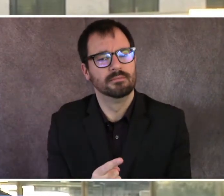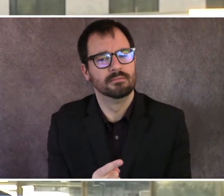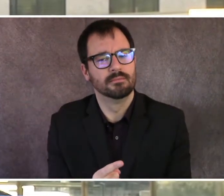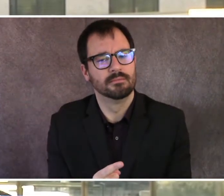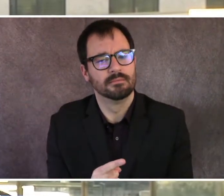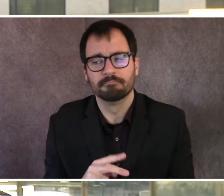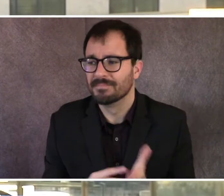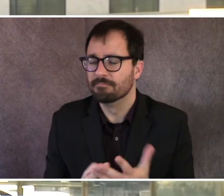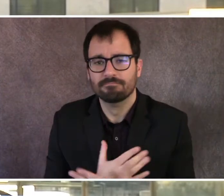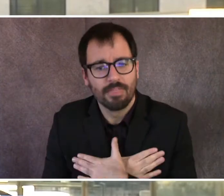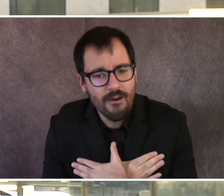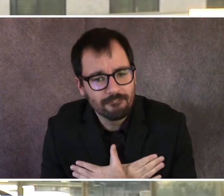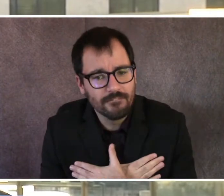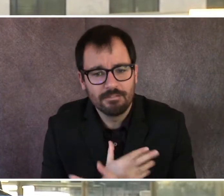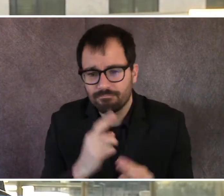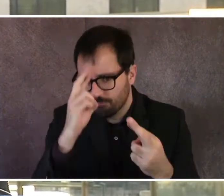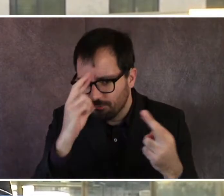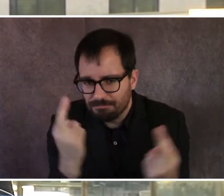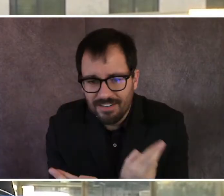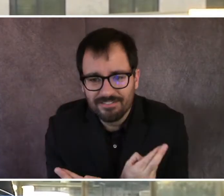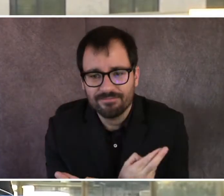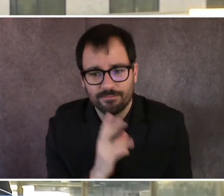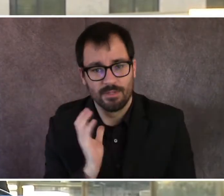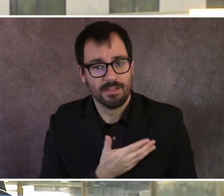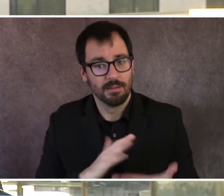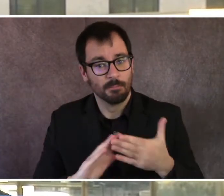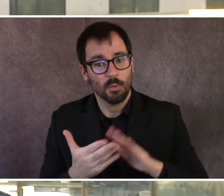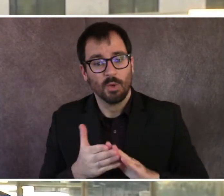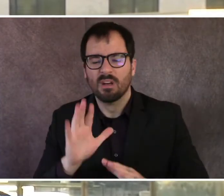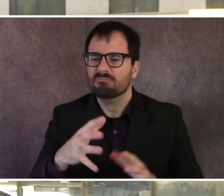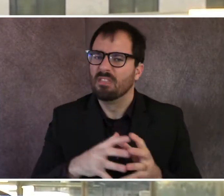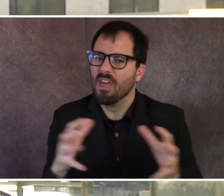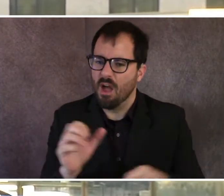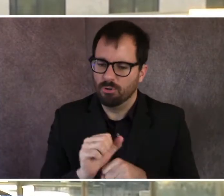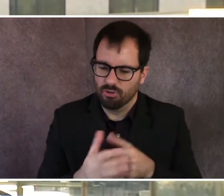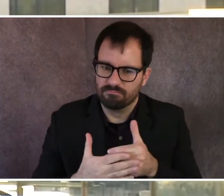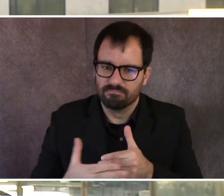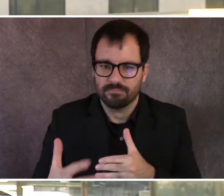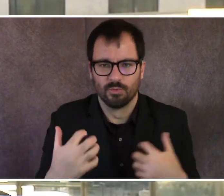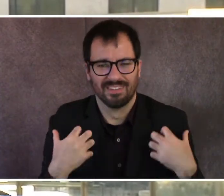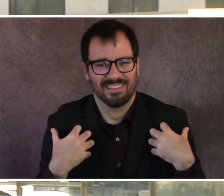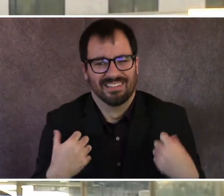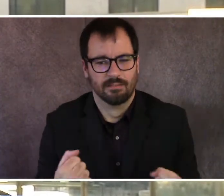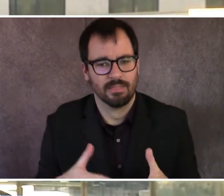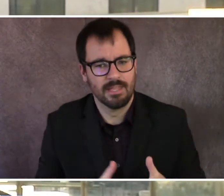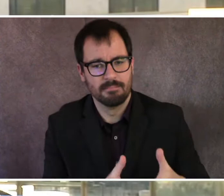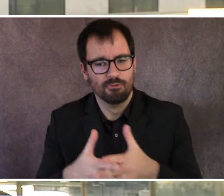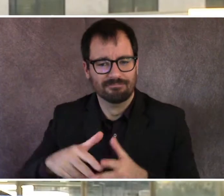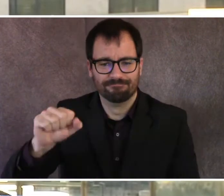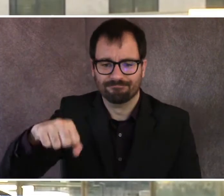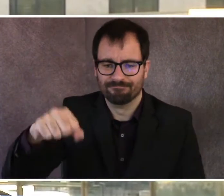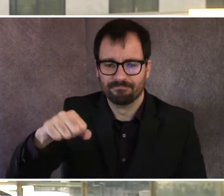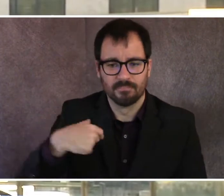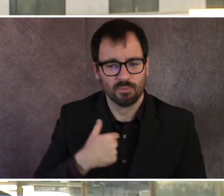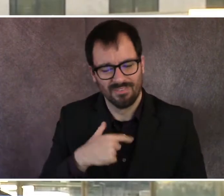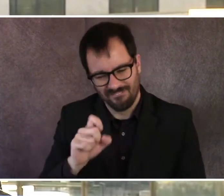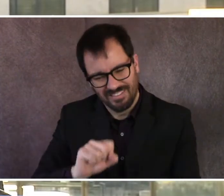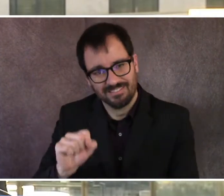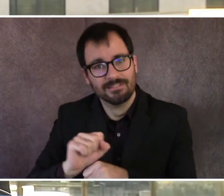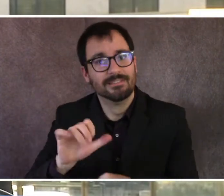of work to do to heal our nation. We have work to do to end systemic racism. We have work to do to provide more equitable opportunities.